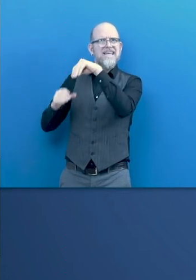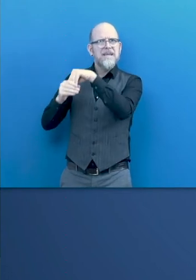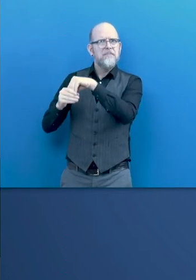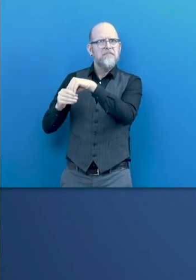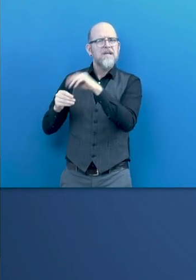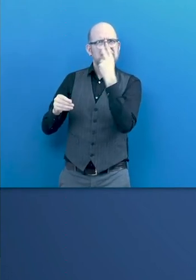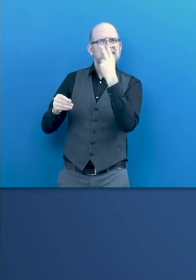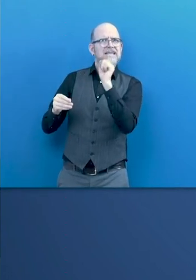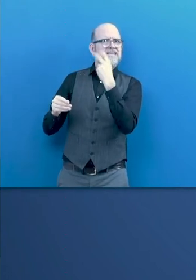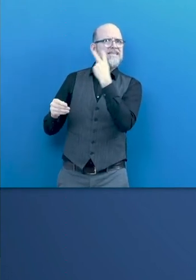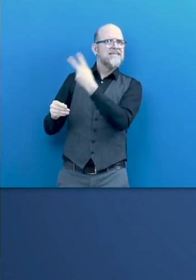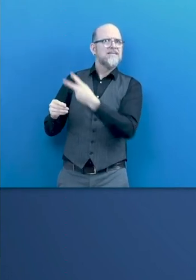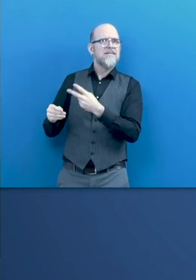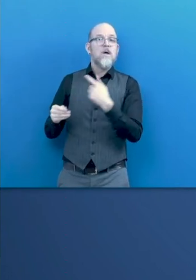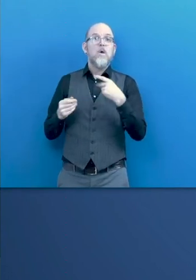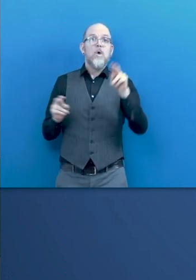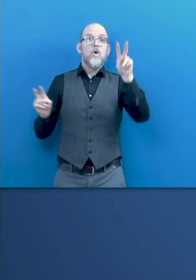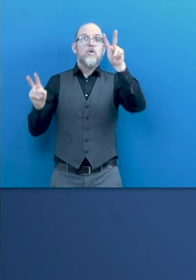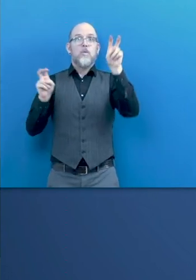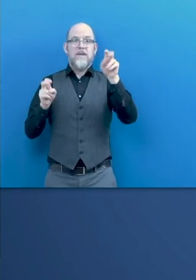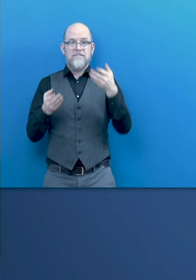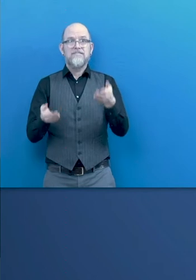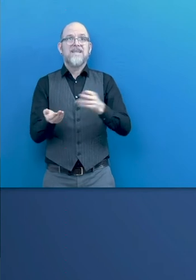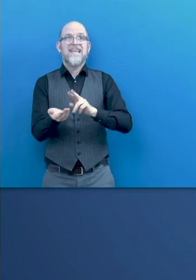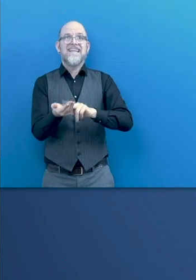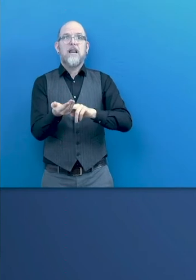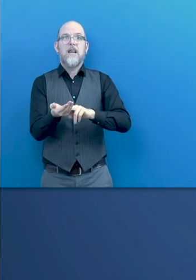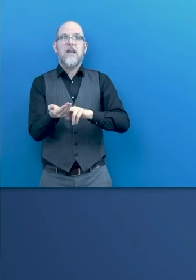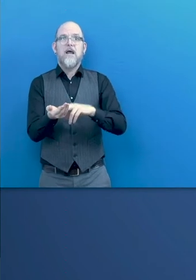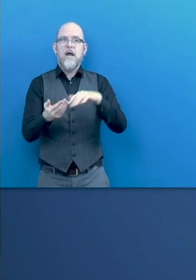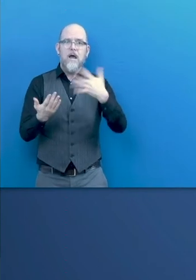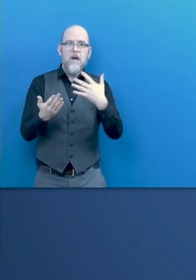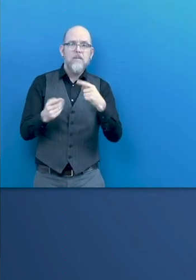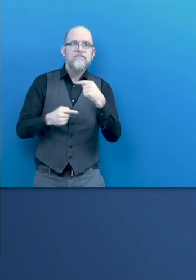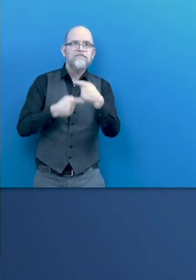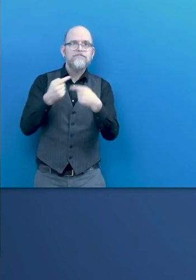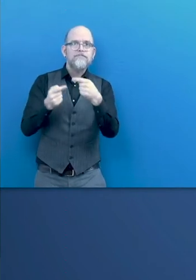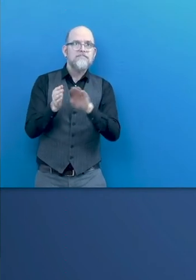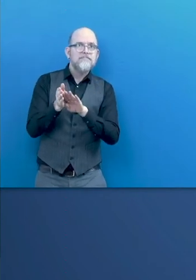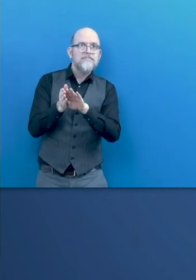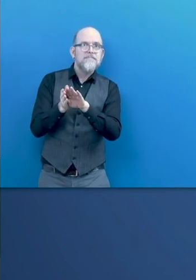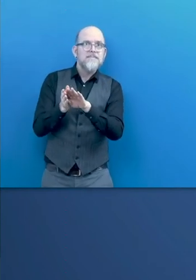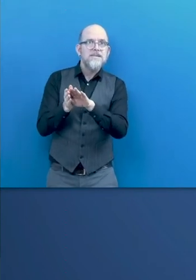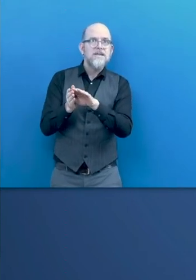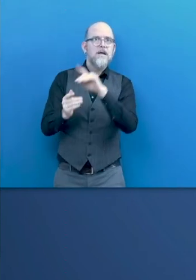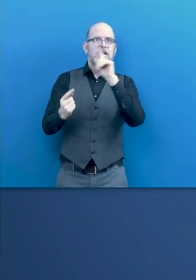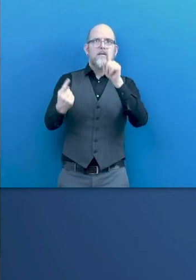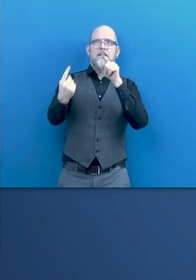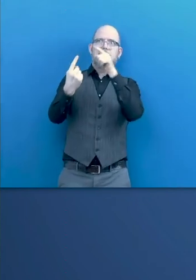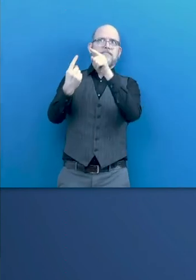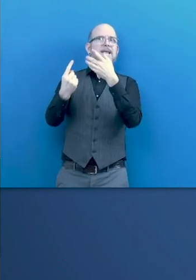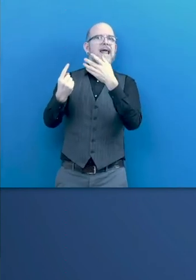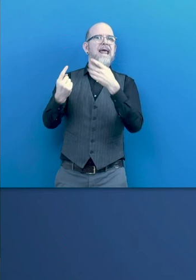digitalization as a trend itself, and the main technological drivers of the digital transformation and the growing industries